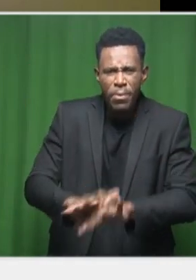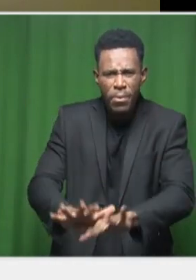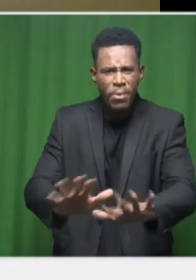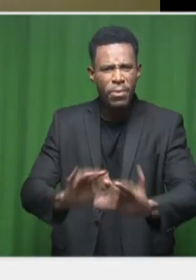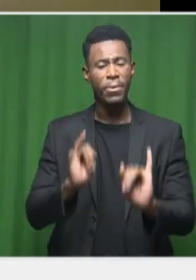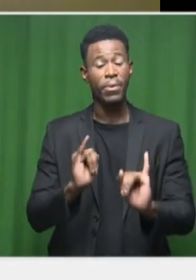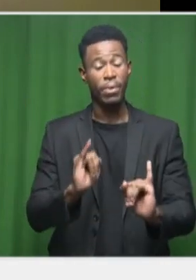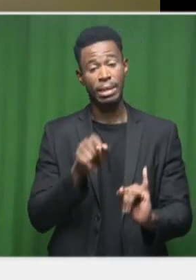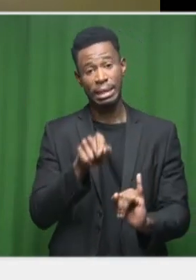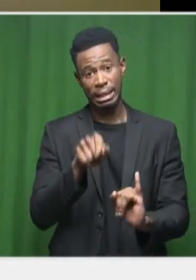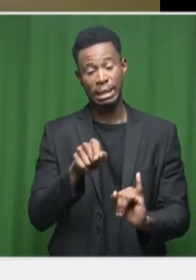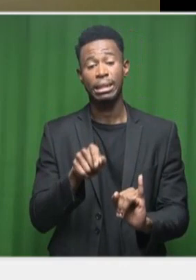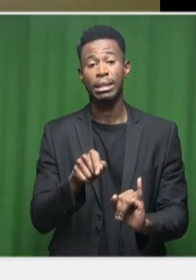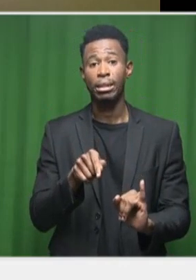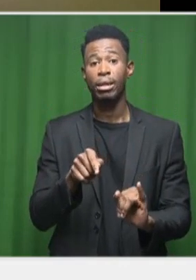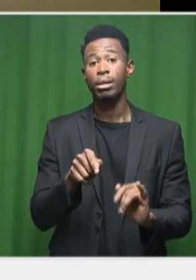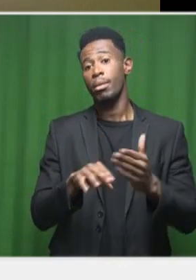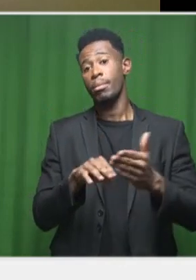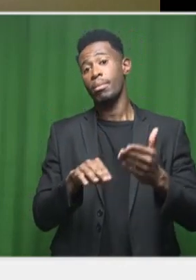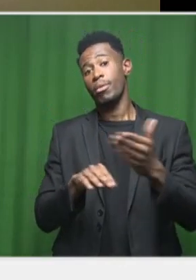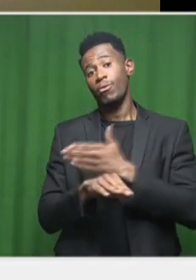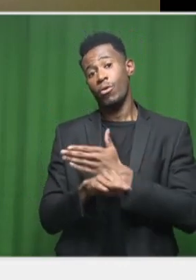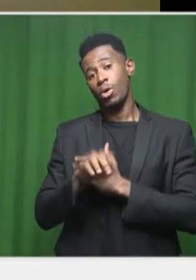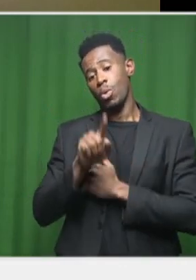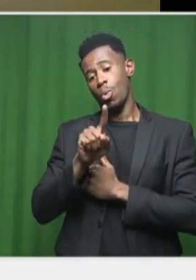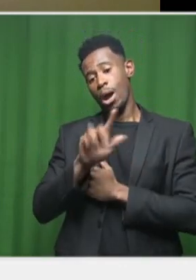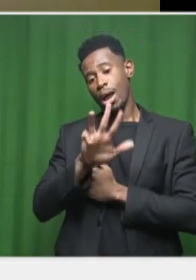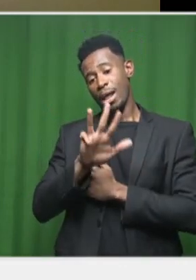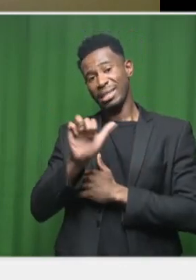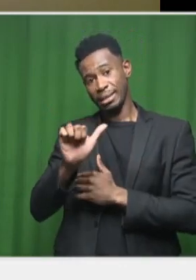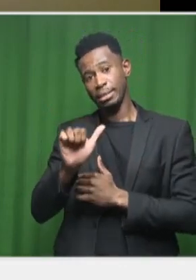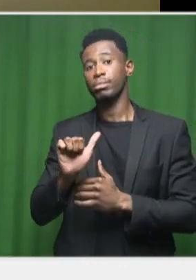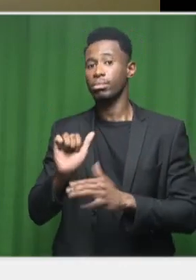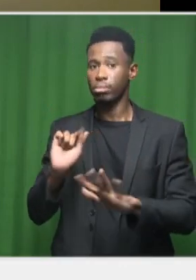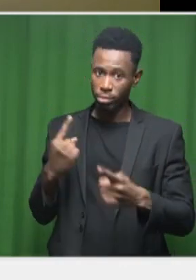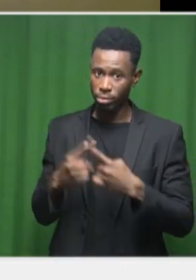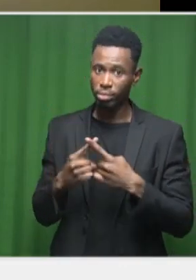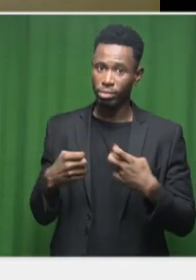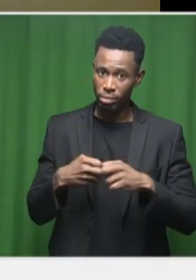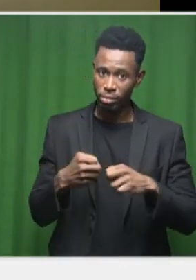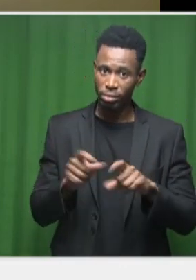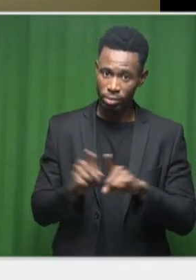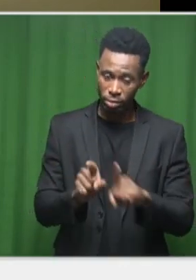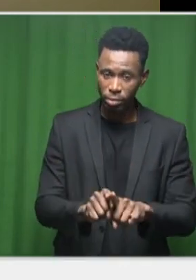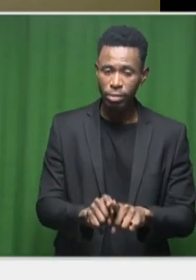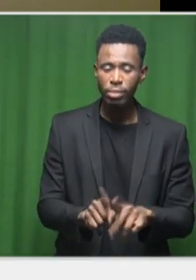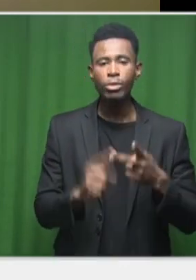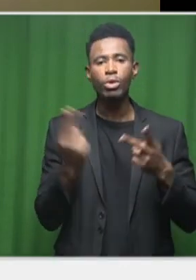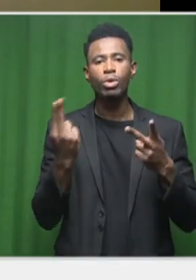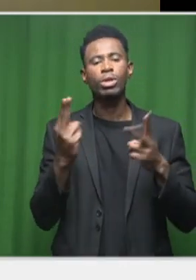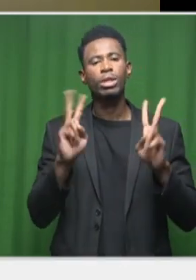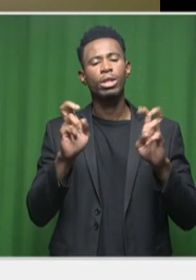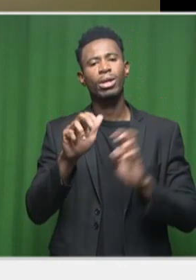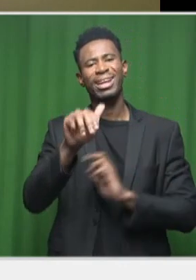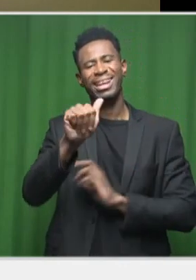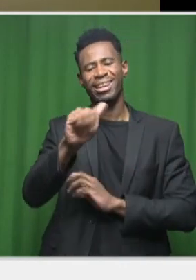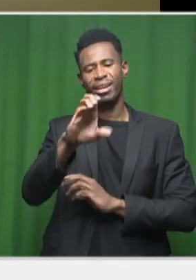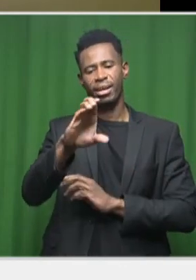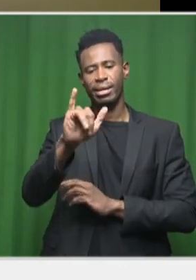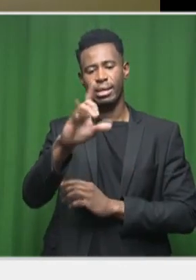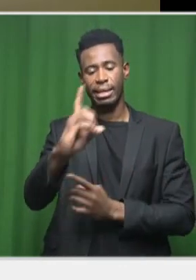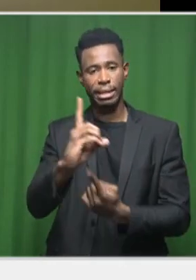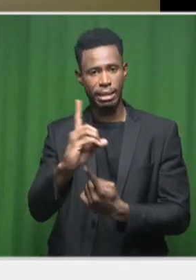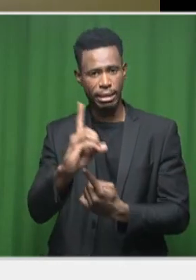1996. Then, also, other water quality issues include our acidification. An example of that would be